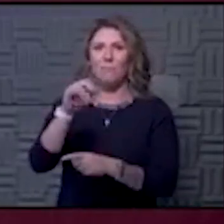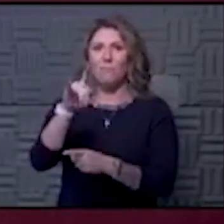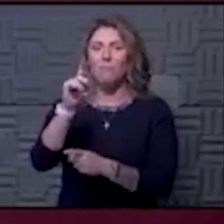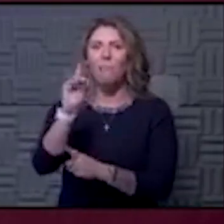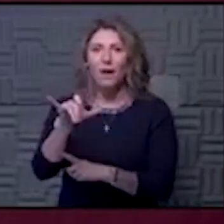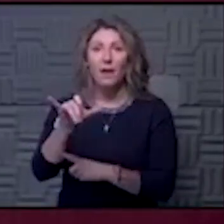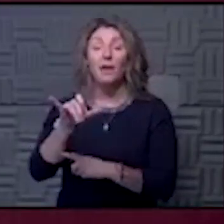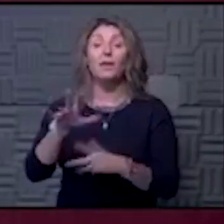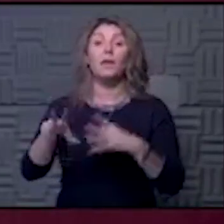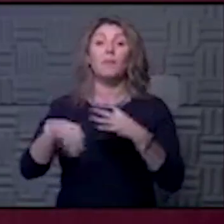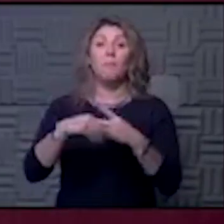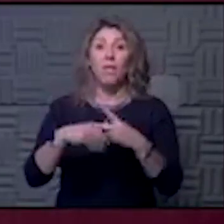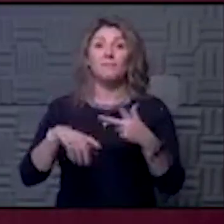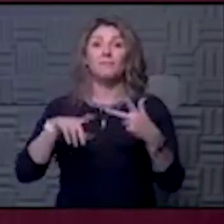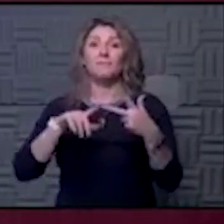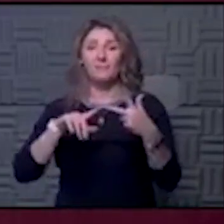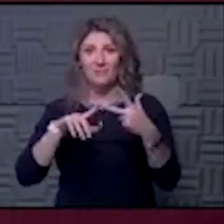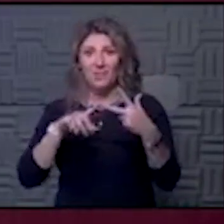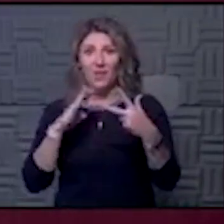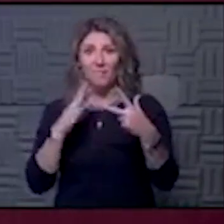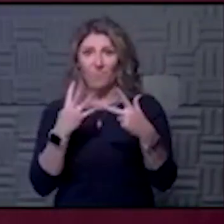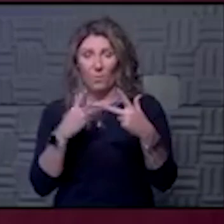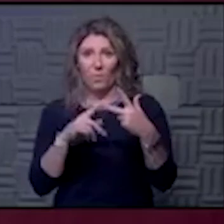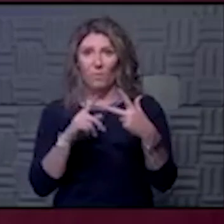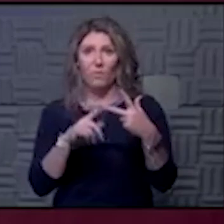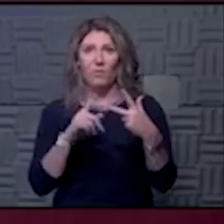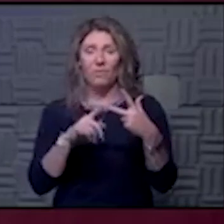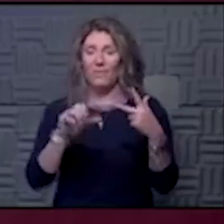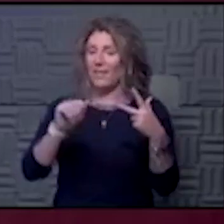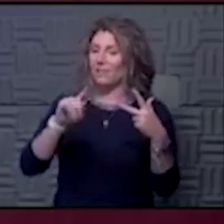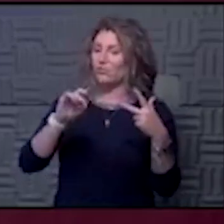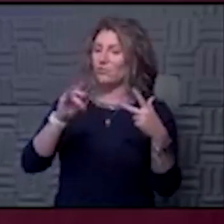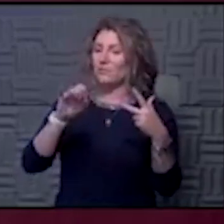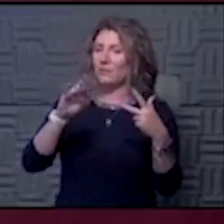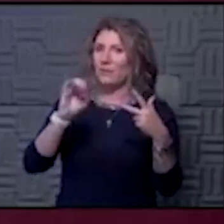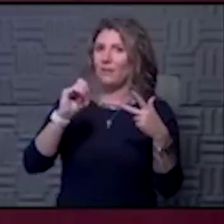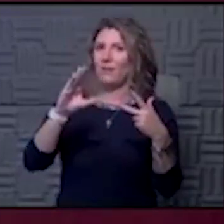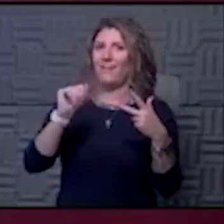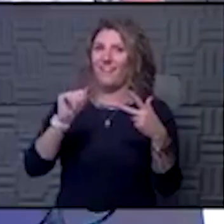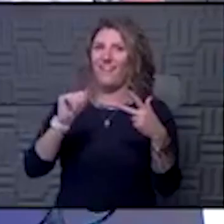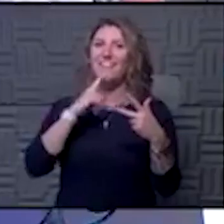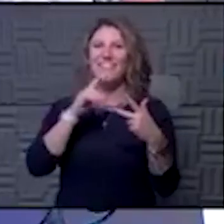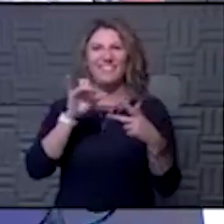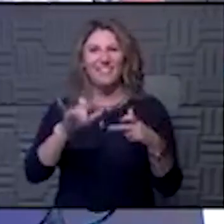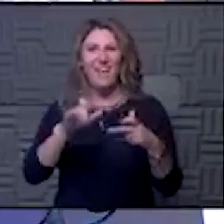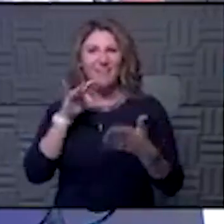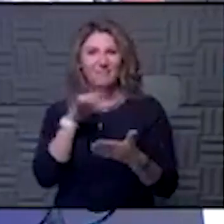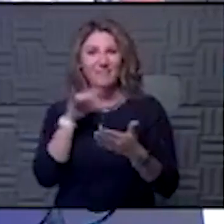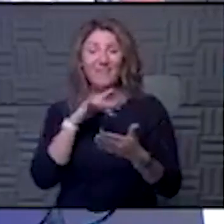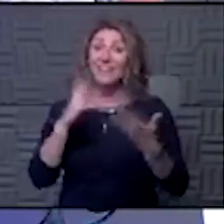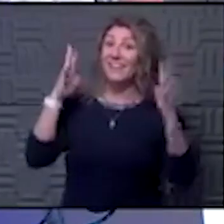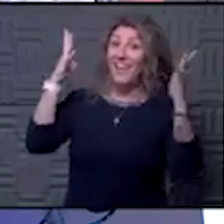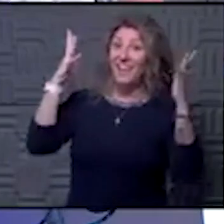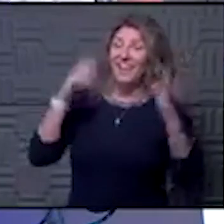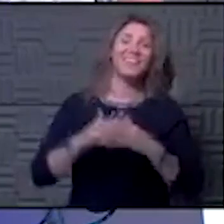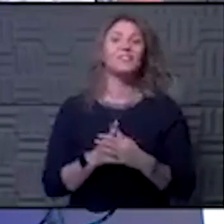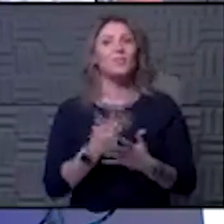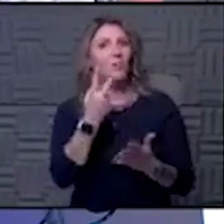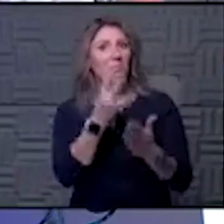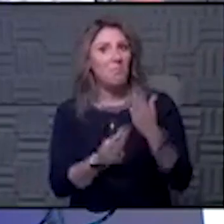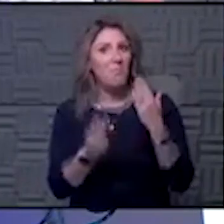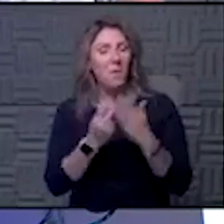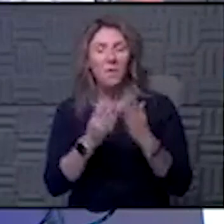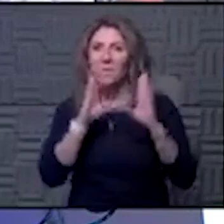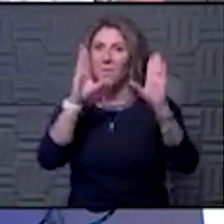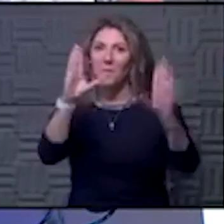Plus, we're restarting the AstraZeneca vaccine trial. Yay! Yes. The good news on both those fronts.